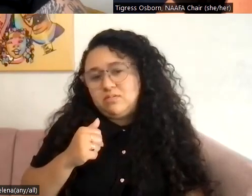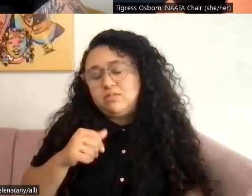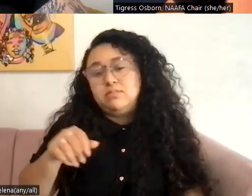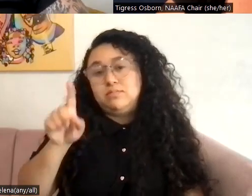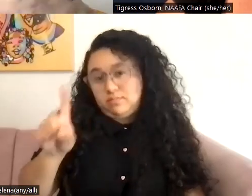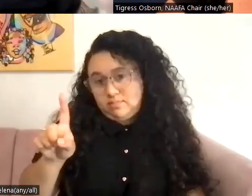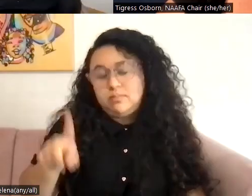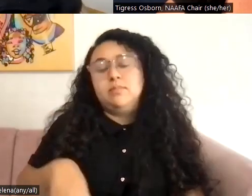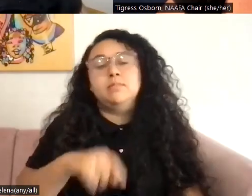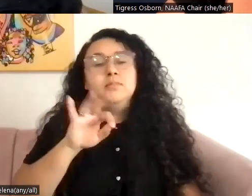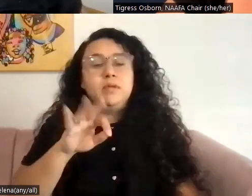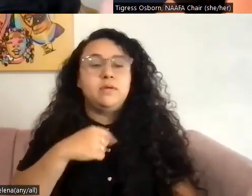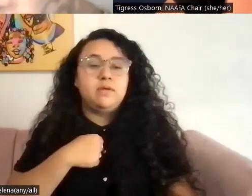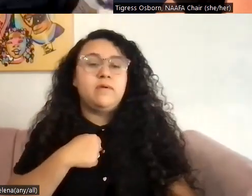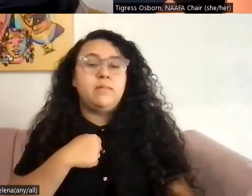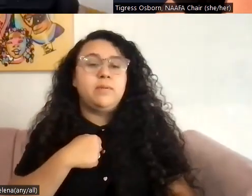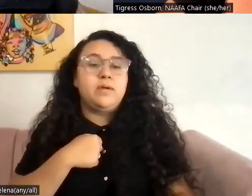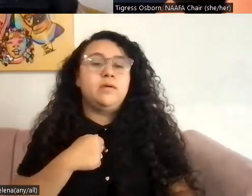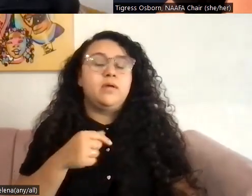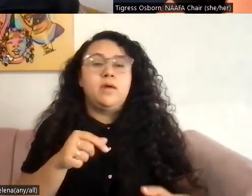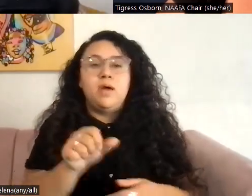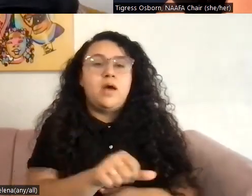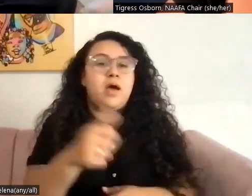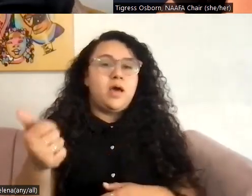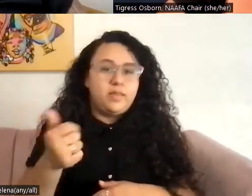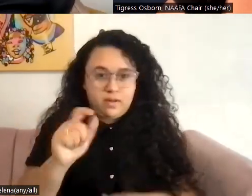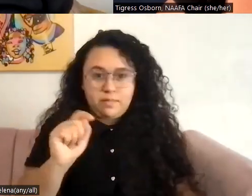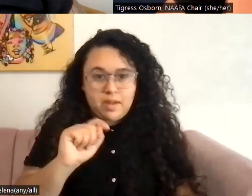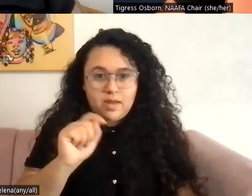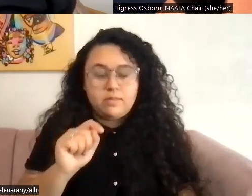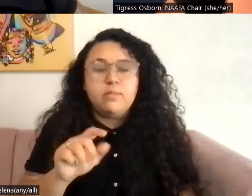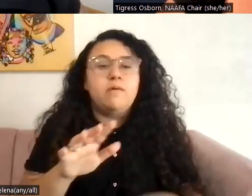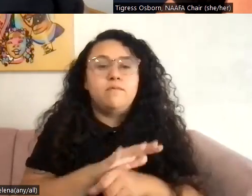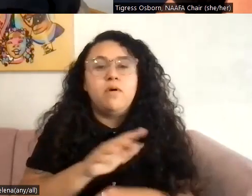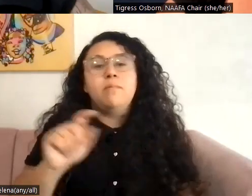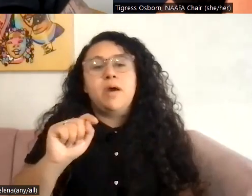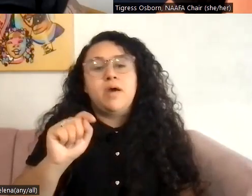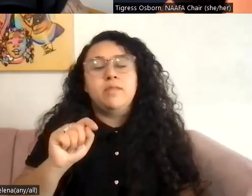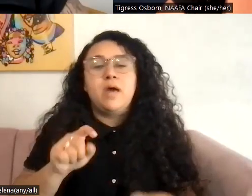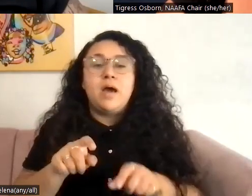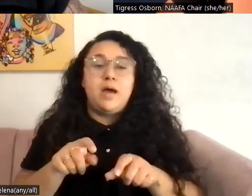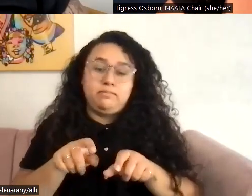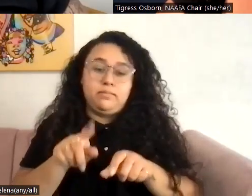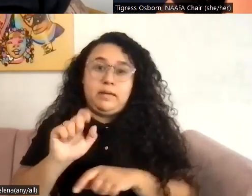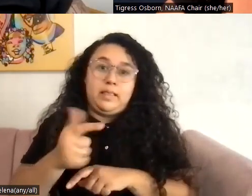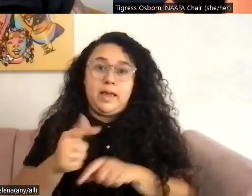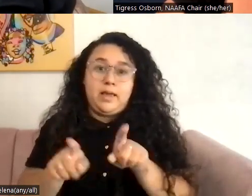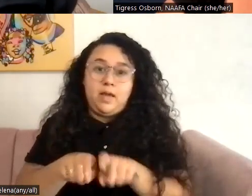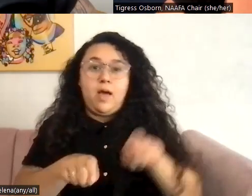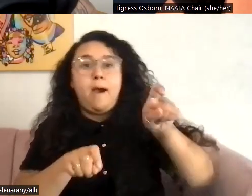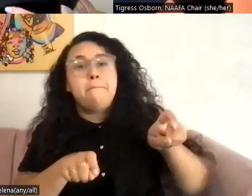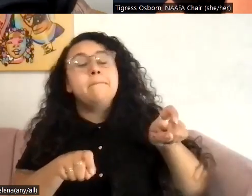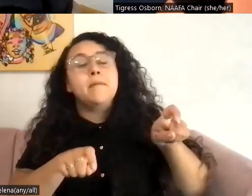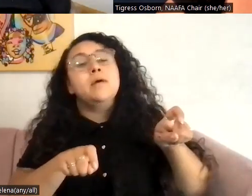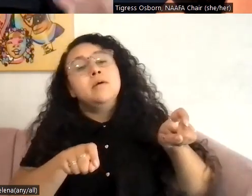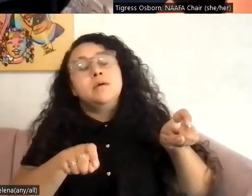a foreign restroom, like a full bathroom, I will put my leg up and that gives me more access. You usually